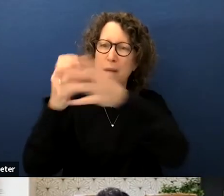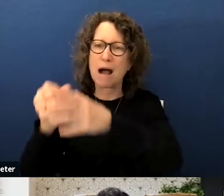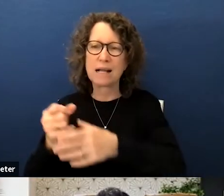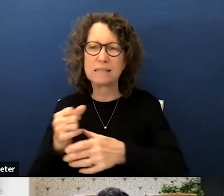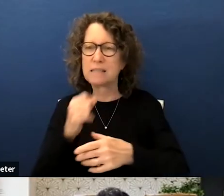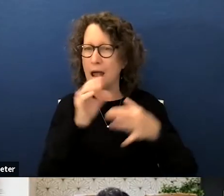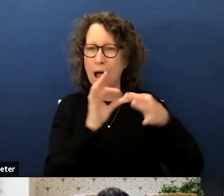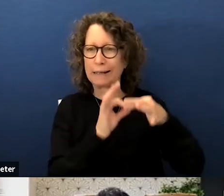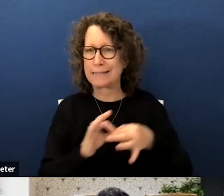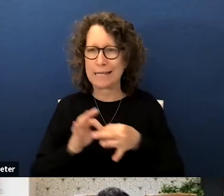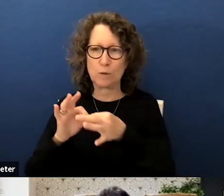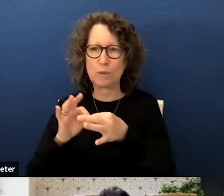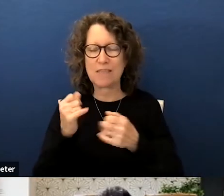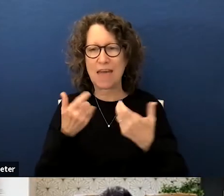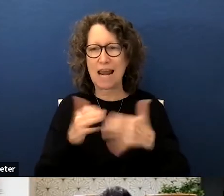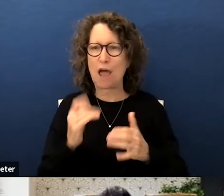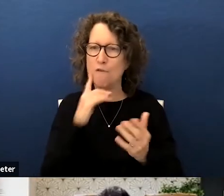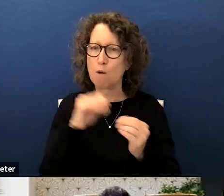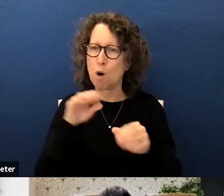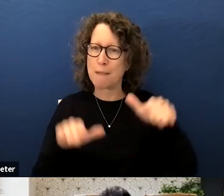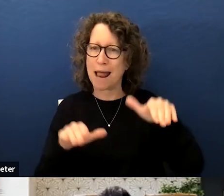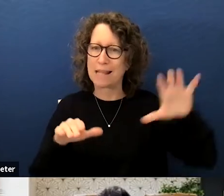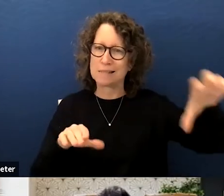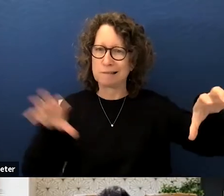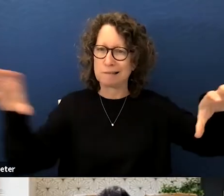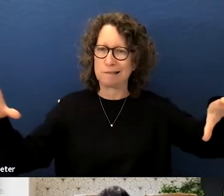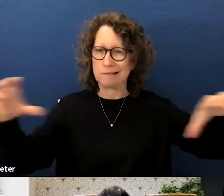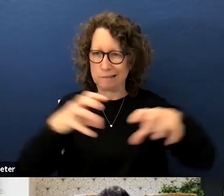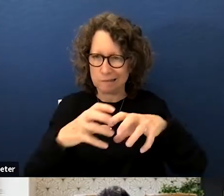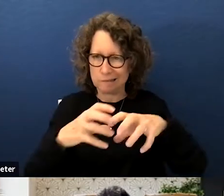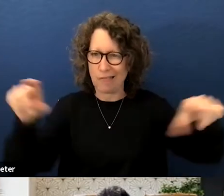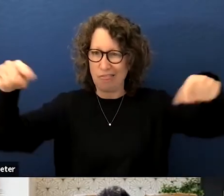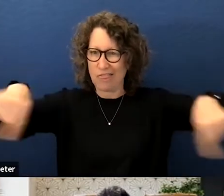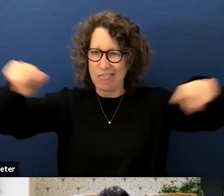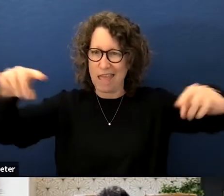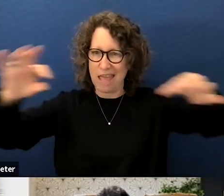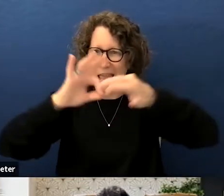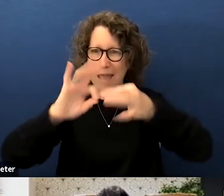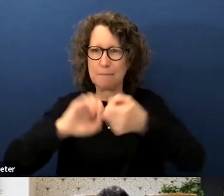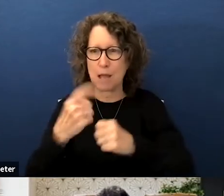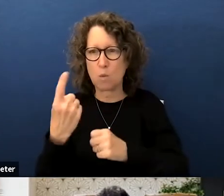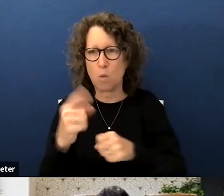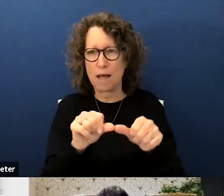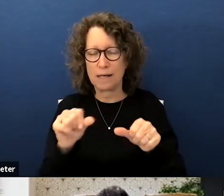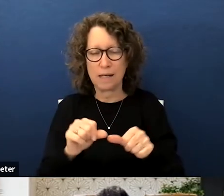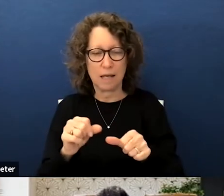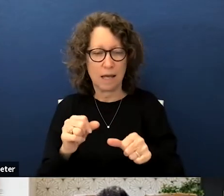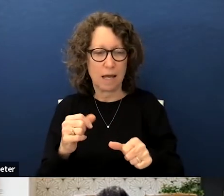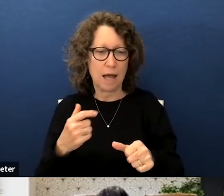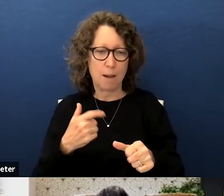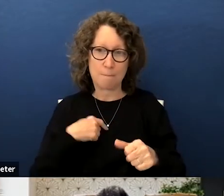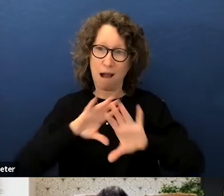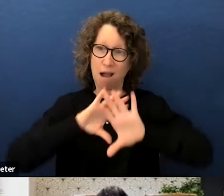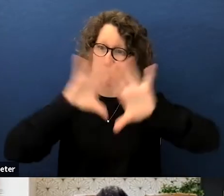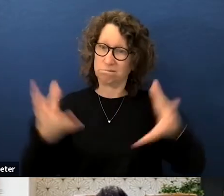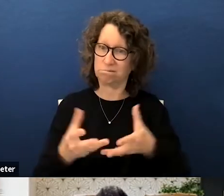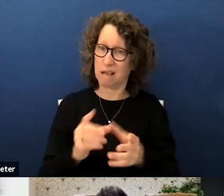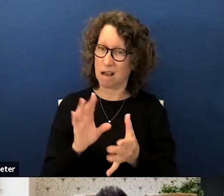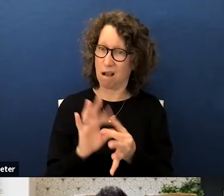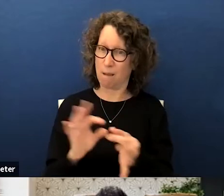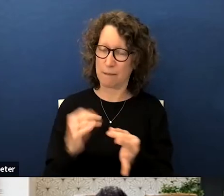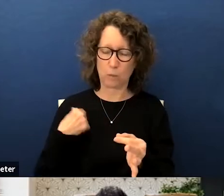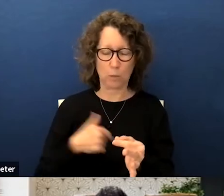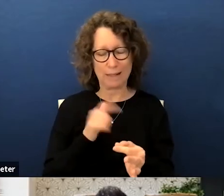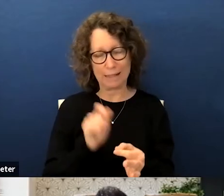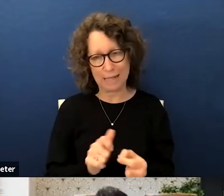contiguous that allow for more balanced representation so again i just my overarching comment is i think that we